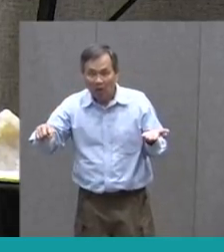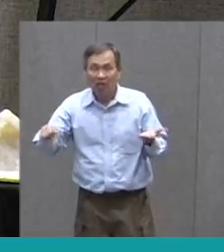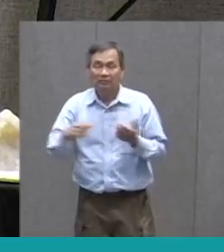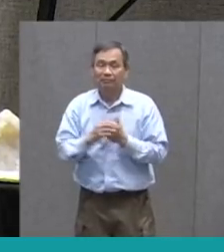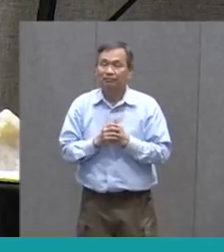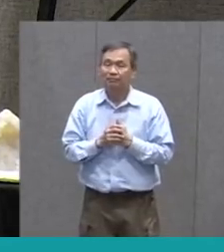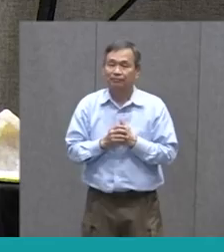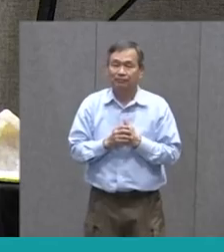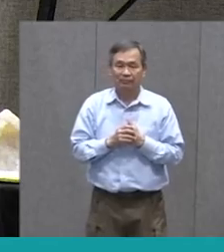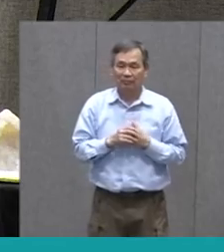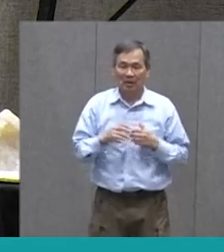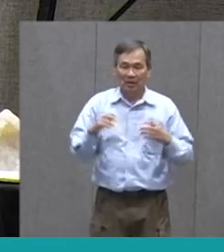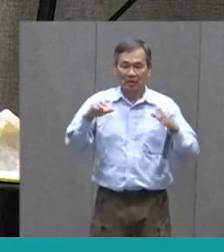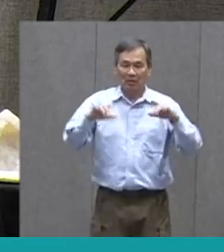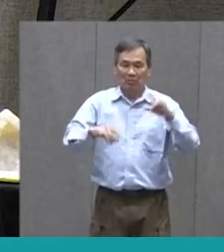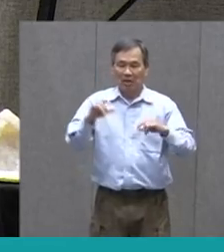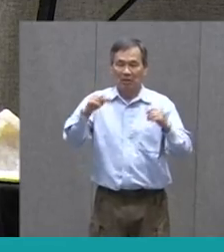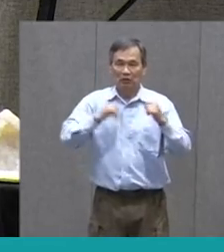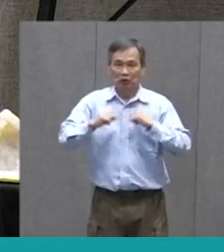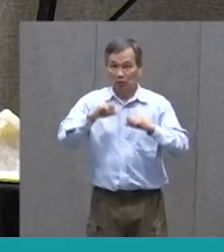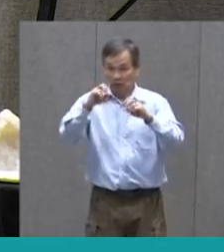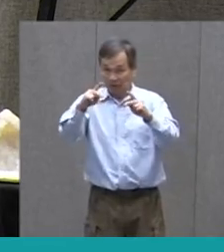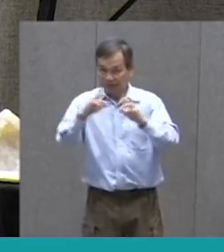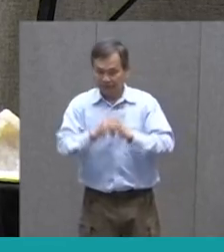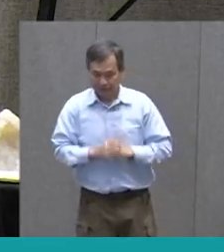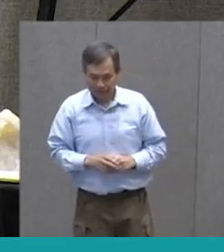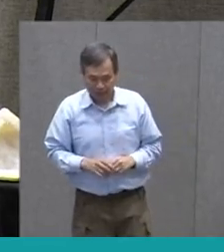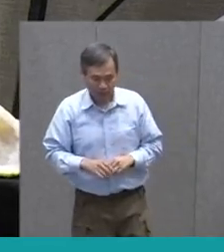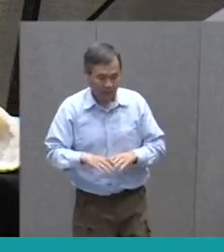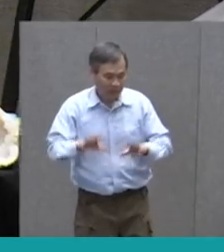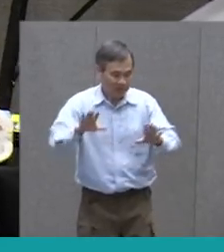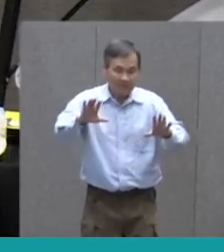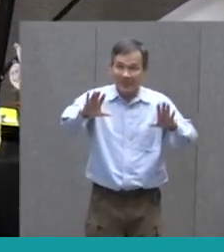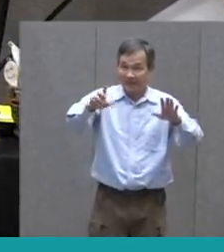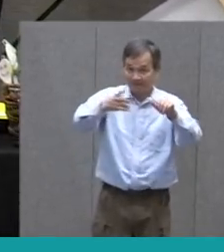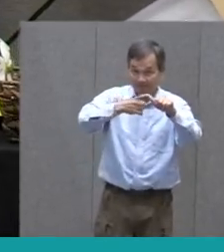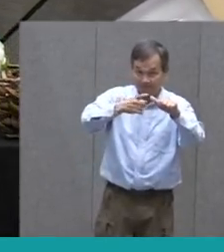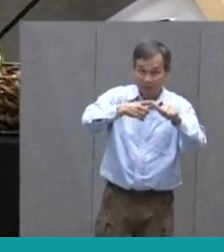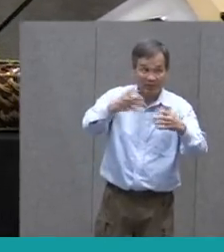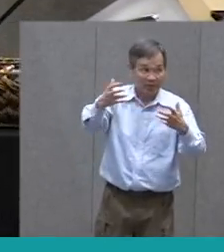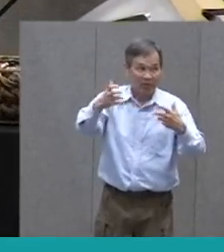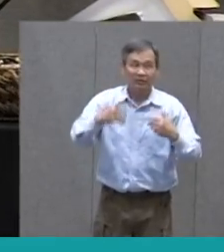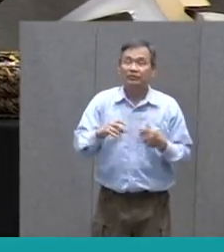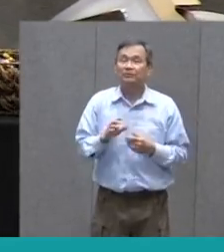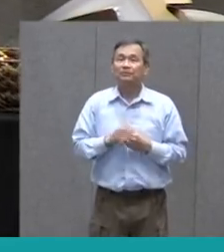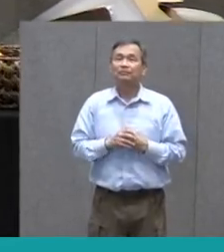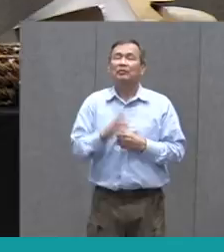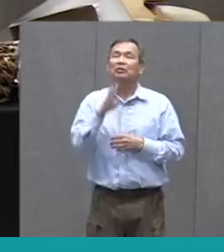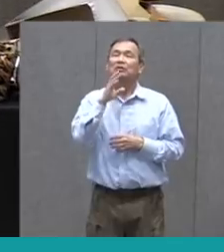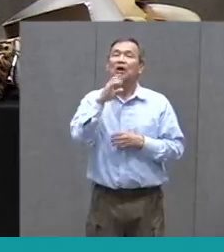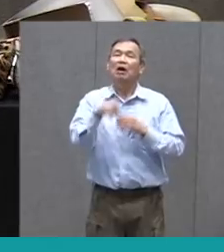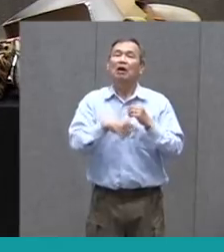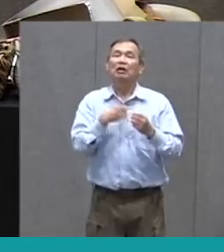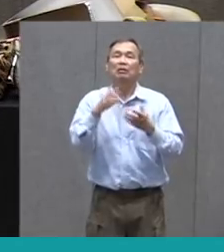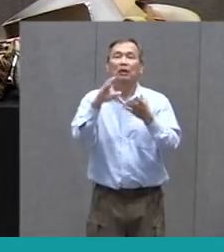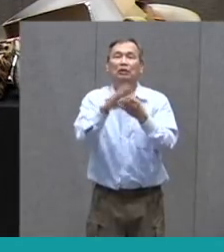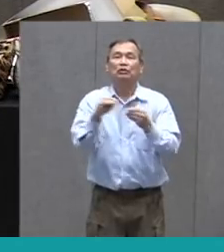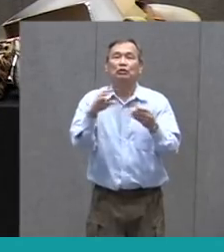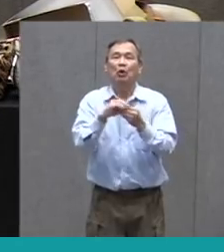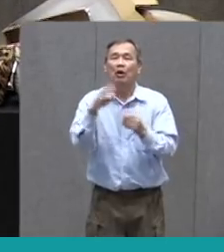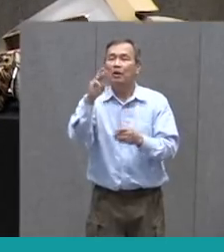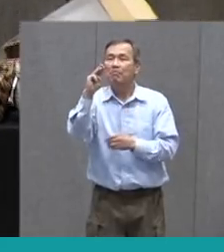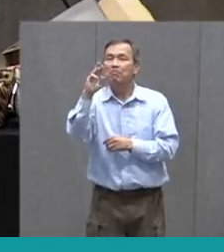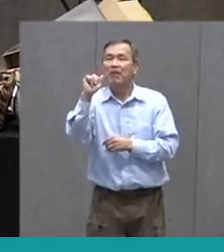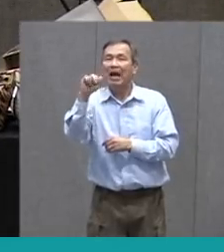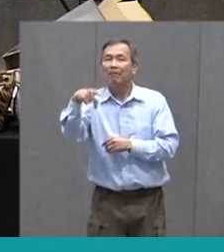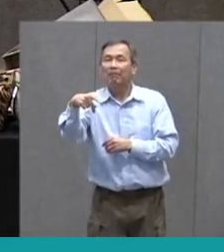For a Puppet show So the First thing I want to Do is We're going To talk About a Story map And I'm Going to